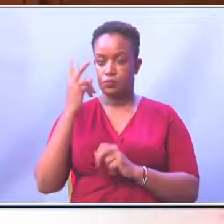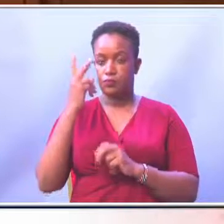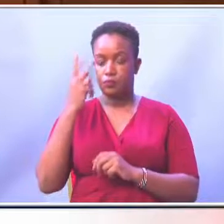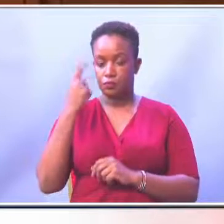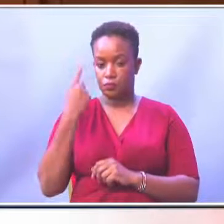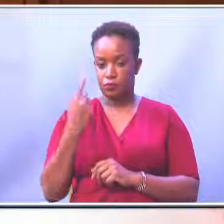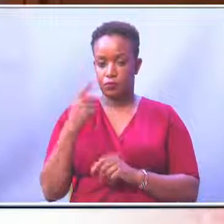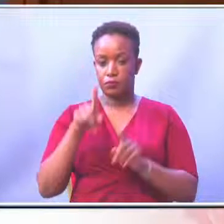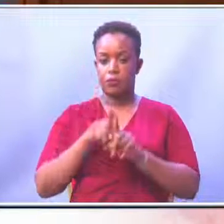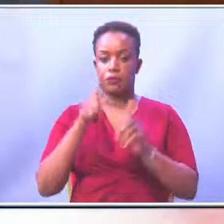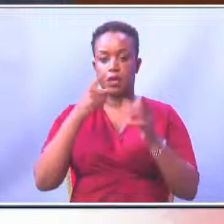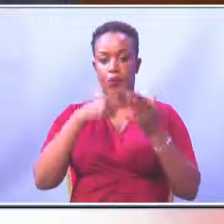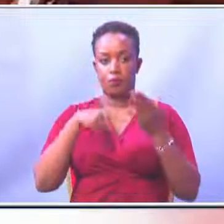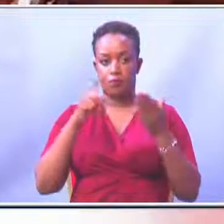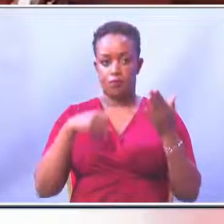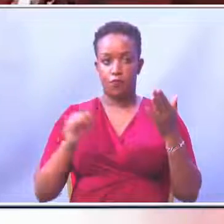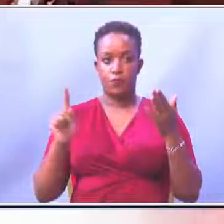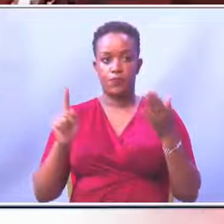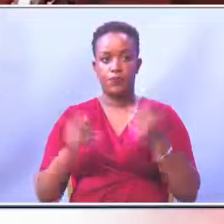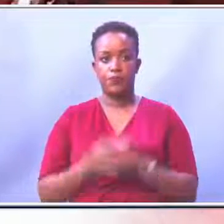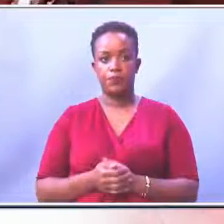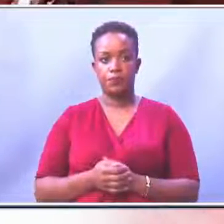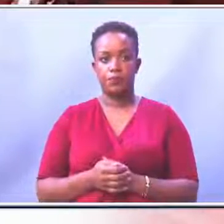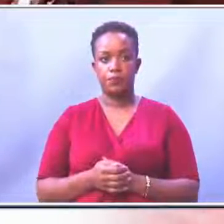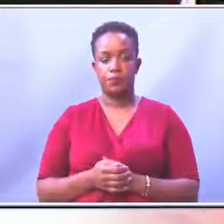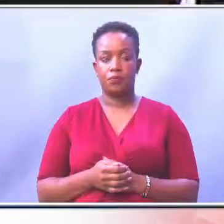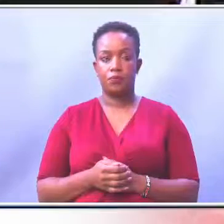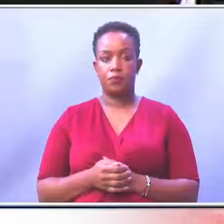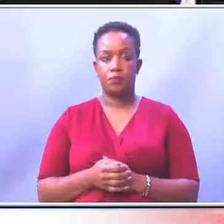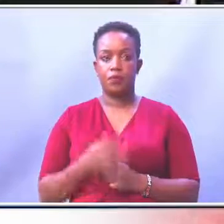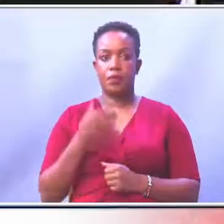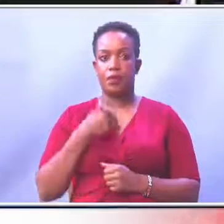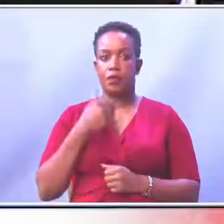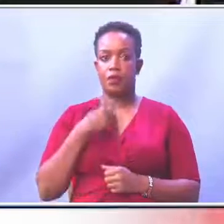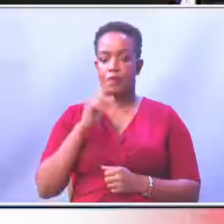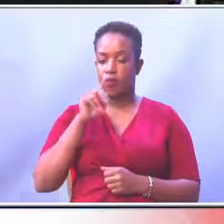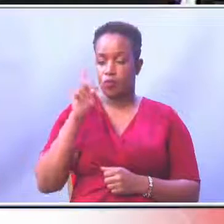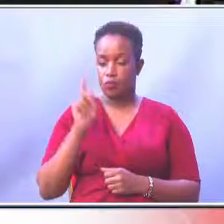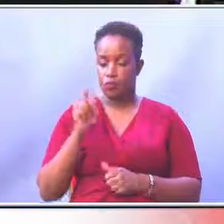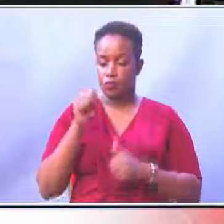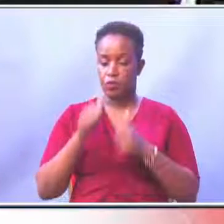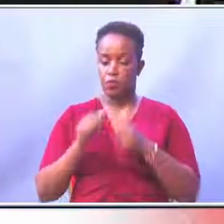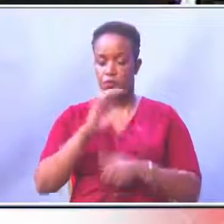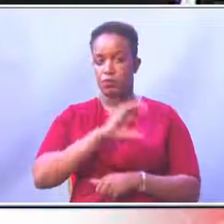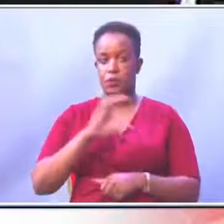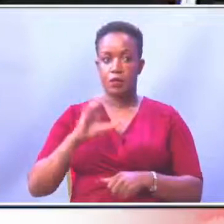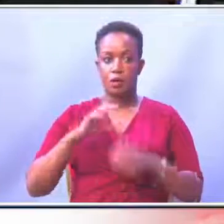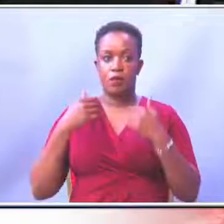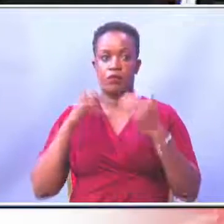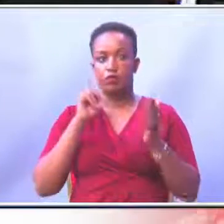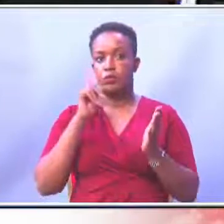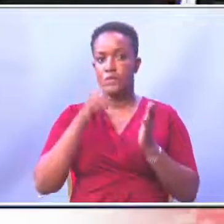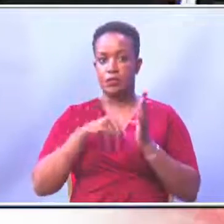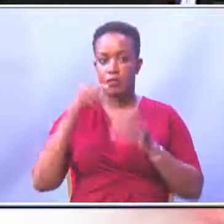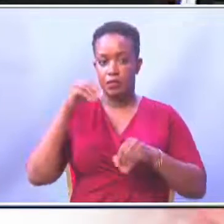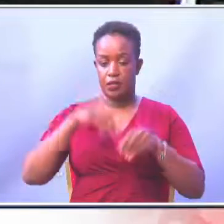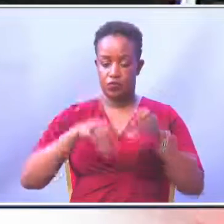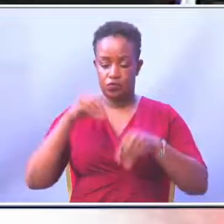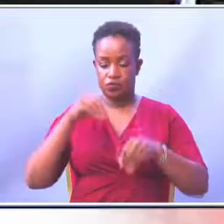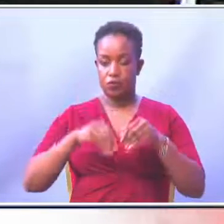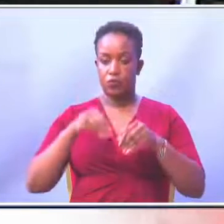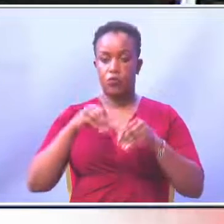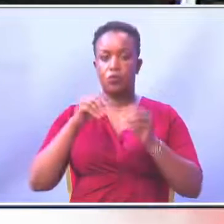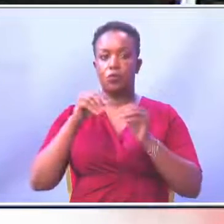thereof with amendments. I will put the question which is that the committee due report to the House its consideration of the Elections Amendment Bill,